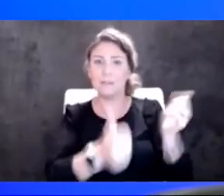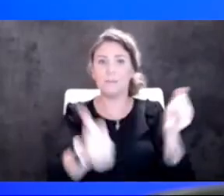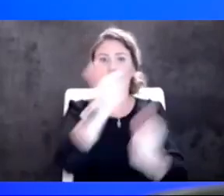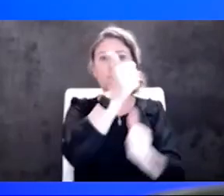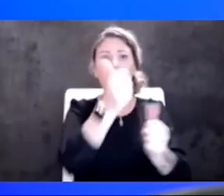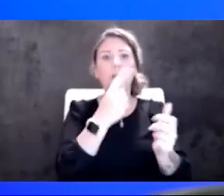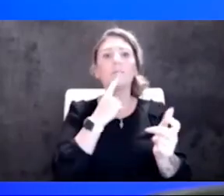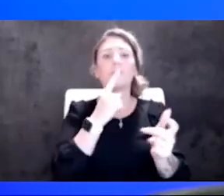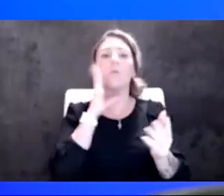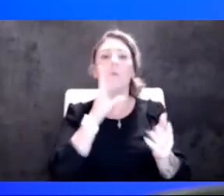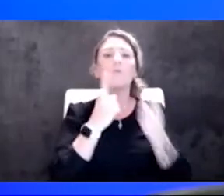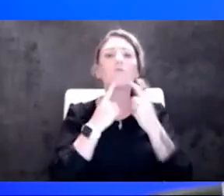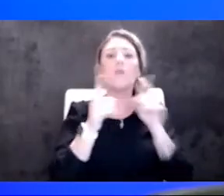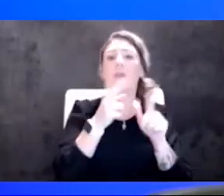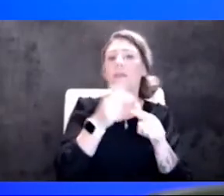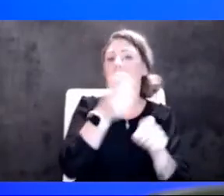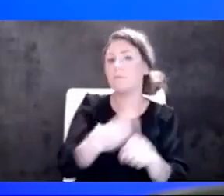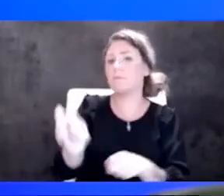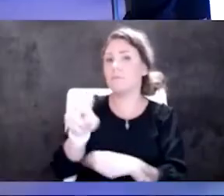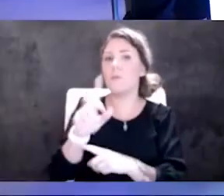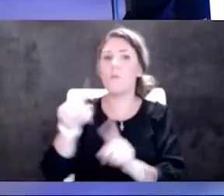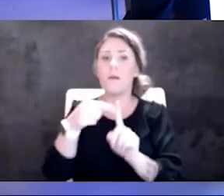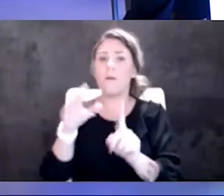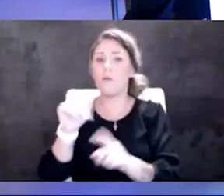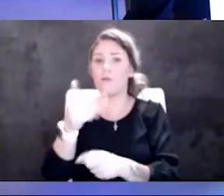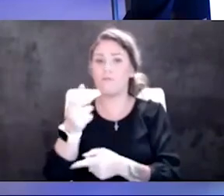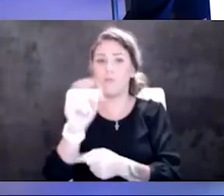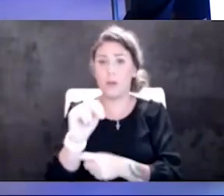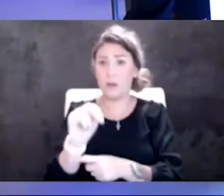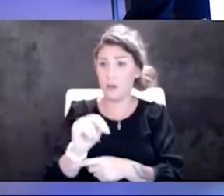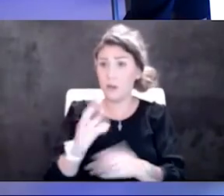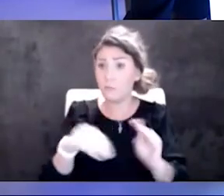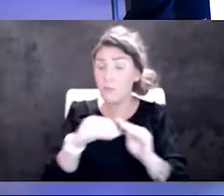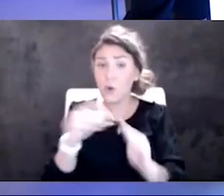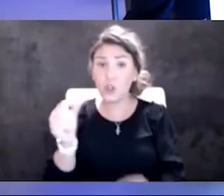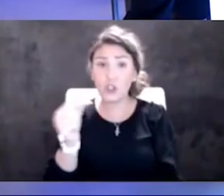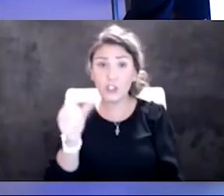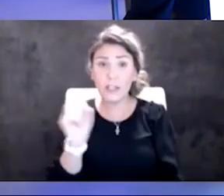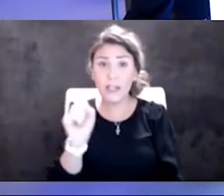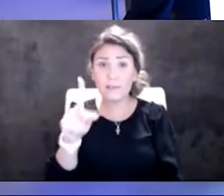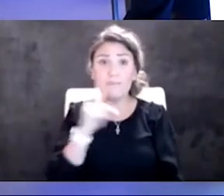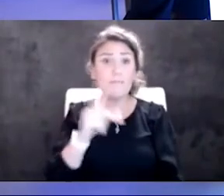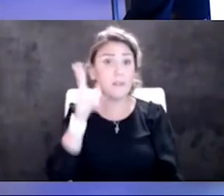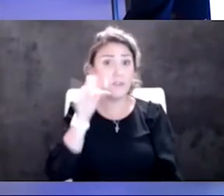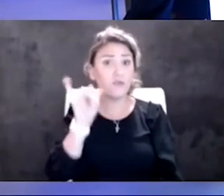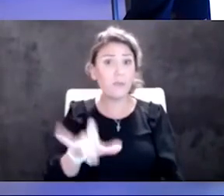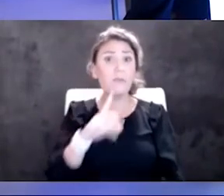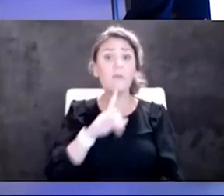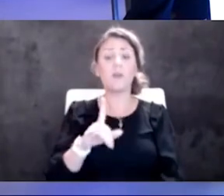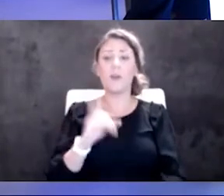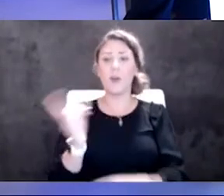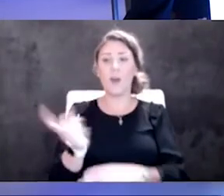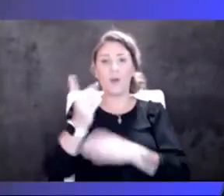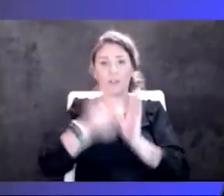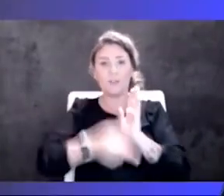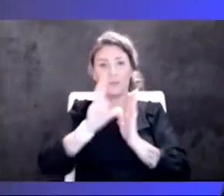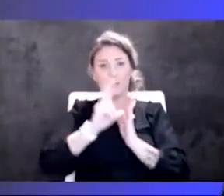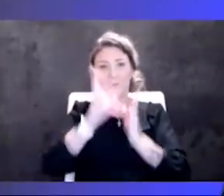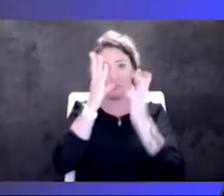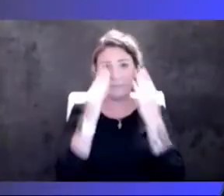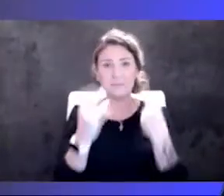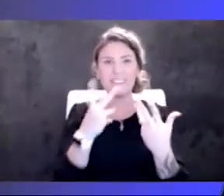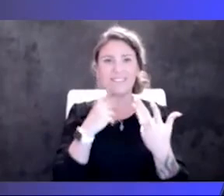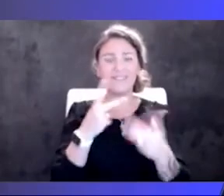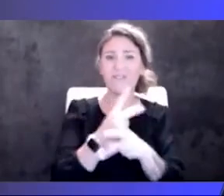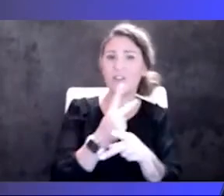then switch over to when we know. can get us a lot more GSK. Is that what I'm hearing? I think that we are always, um, reviewing the data to figure out what we need to send